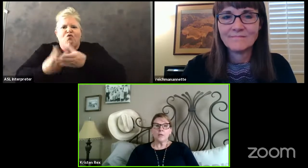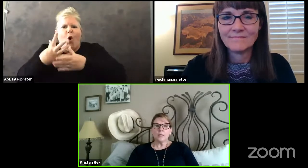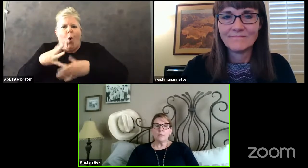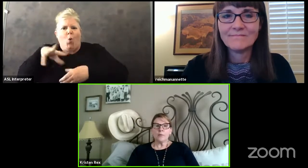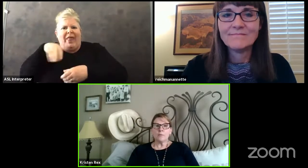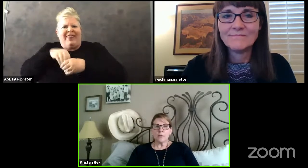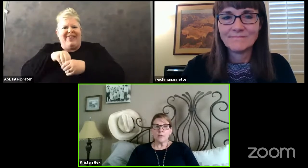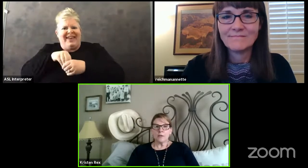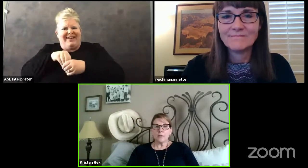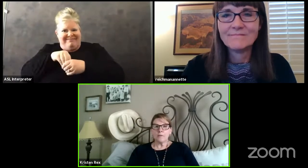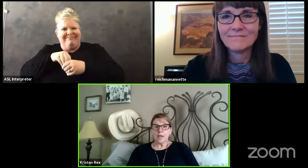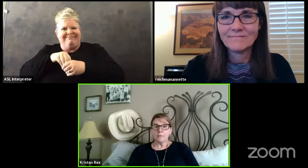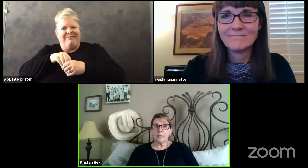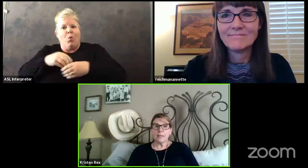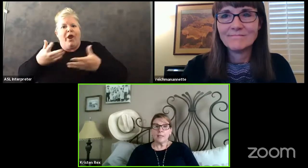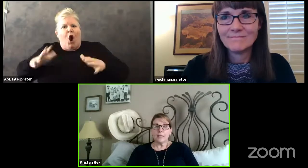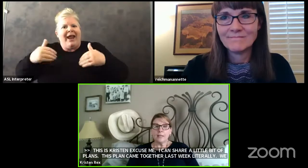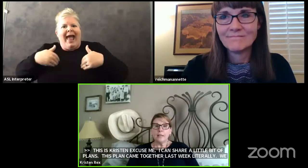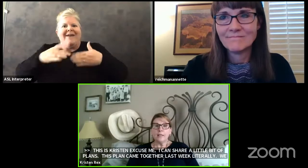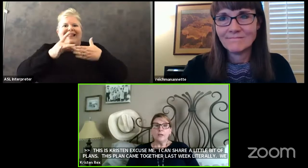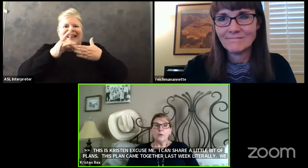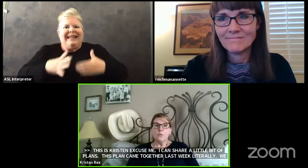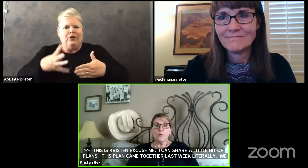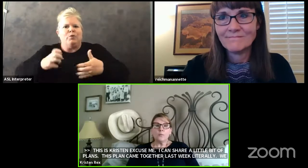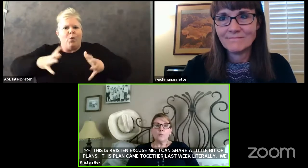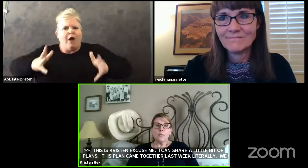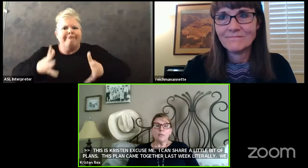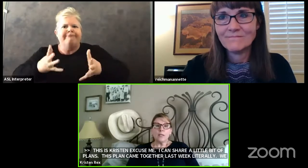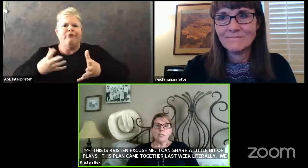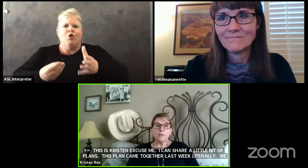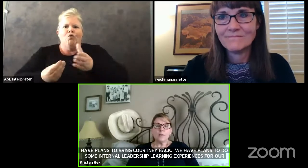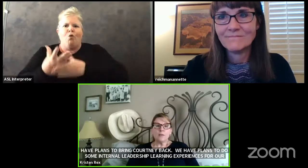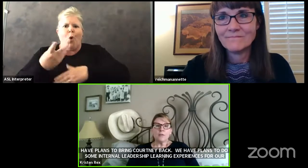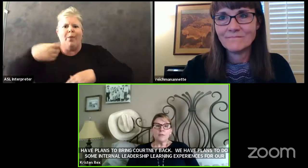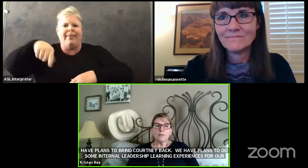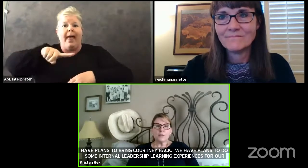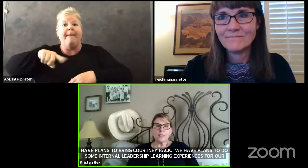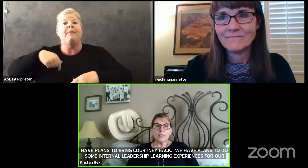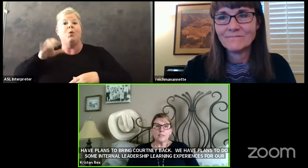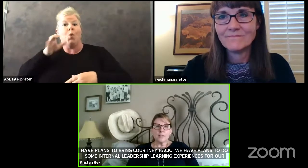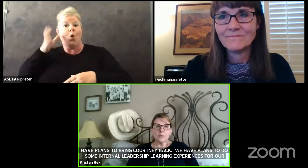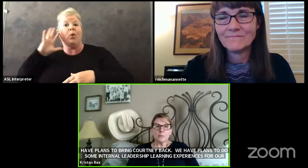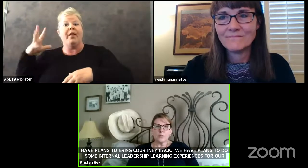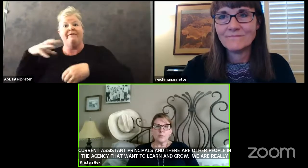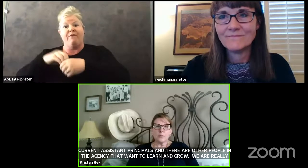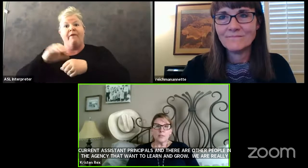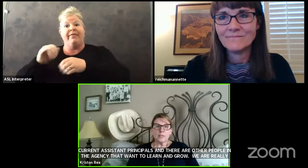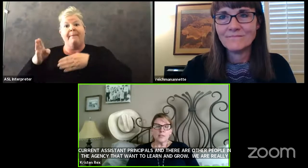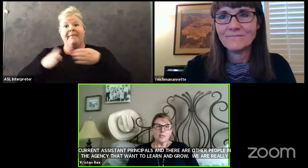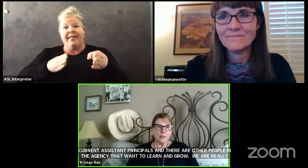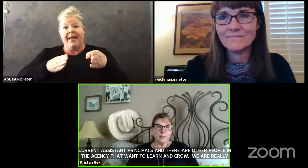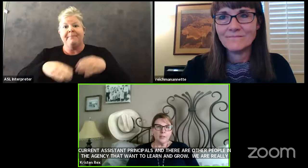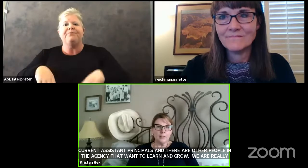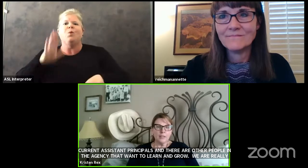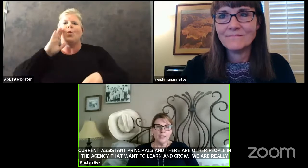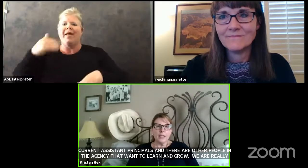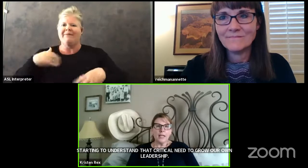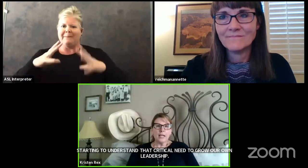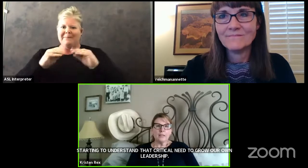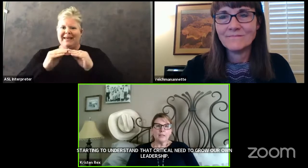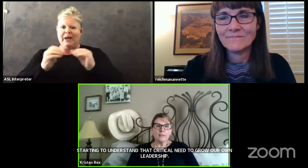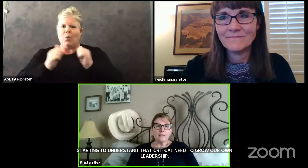Courtney will be a part of that planning. We will be meeting with the three assistant principals this summer